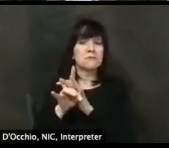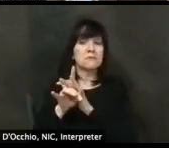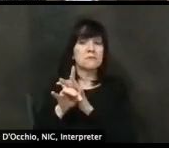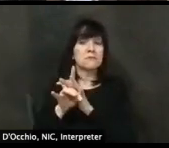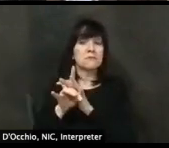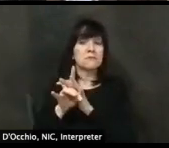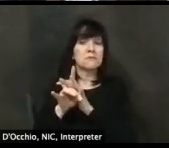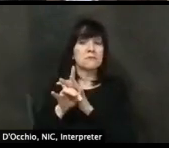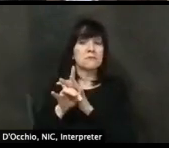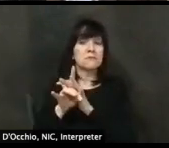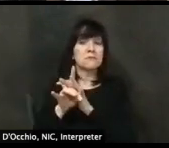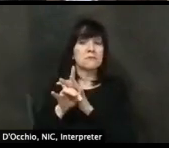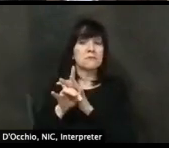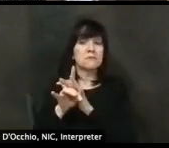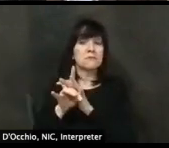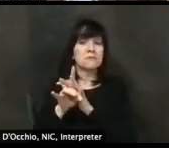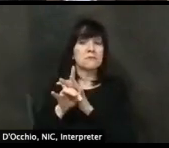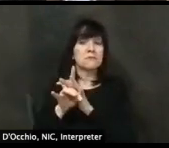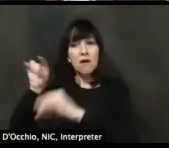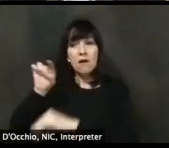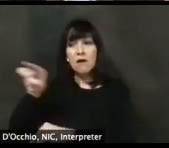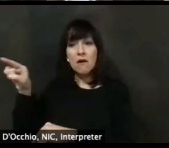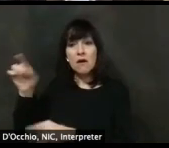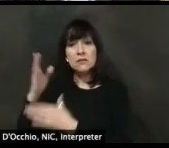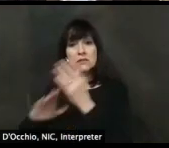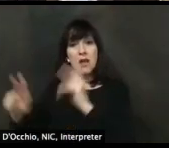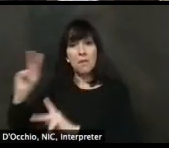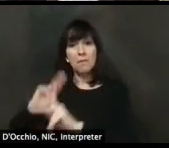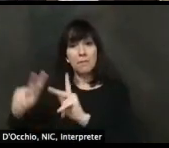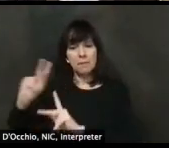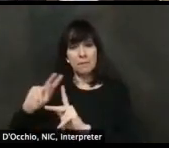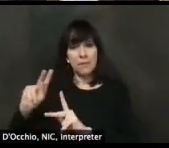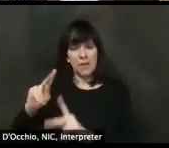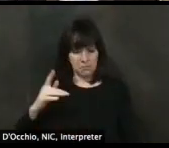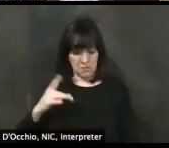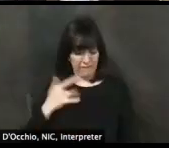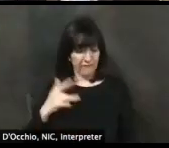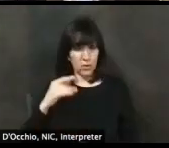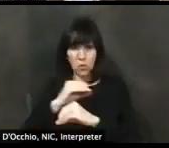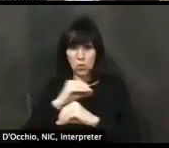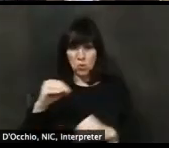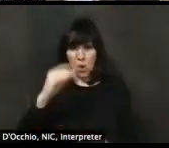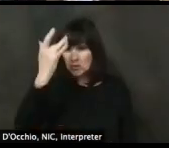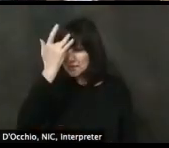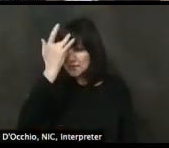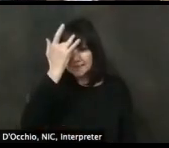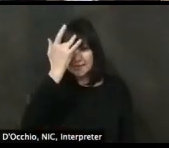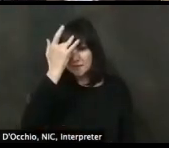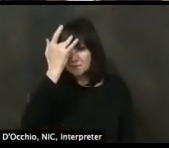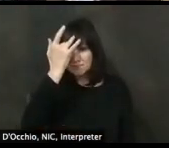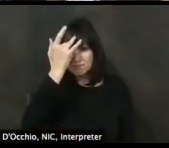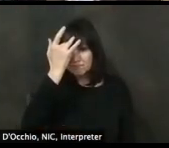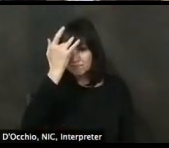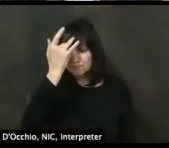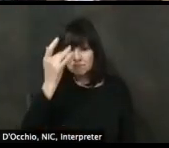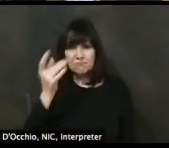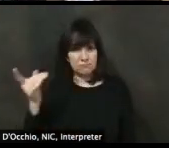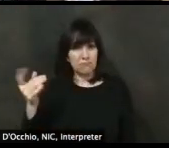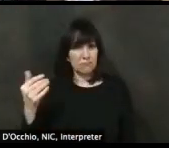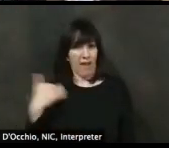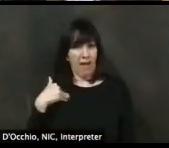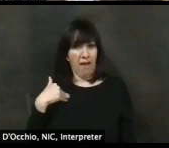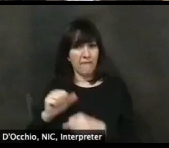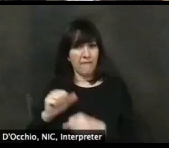us that people without any symptoms may be, um, the predominant way in which this infection is being